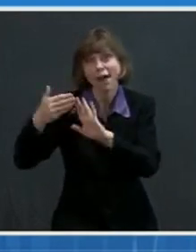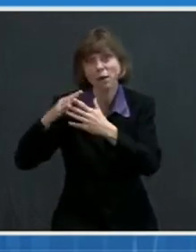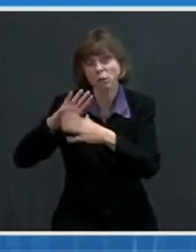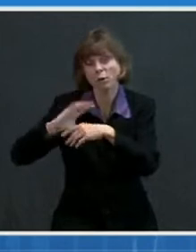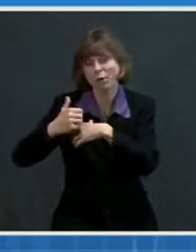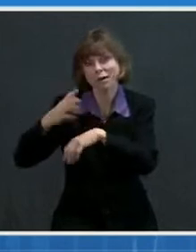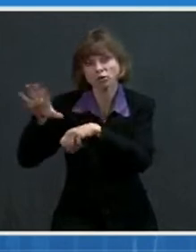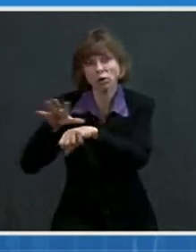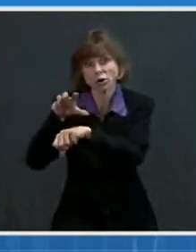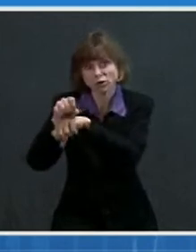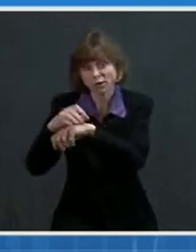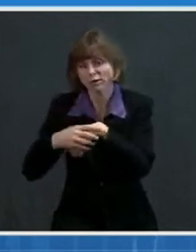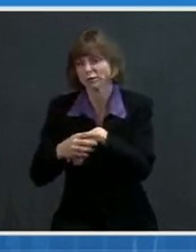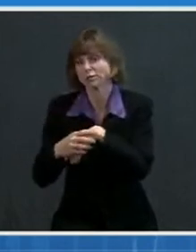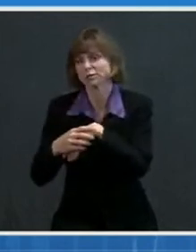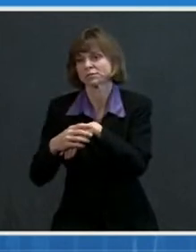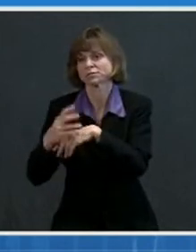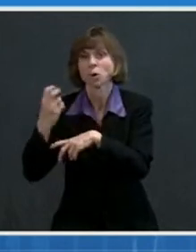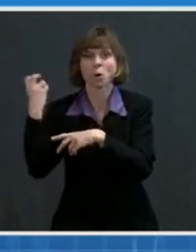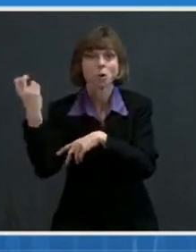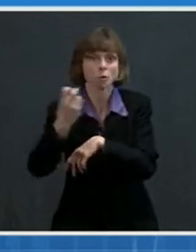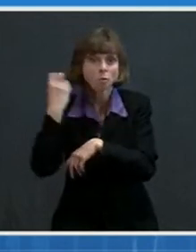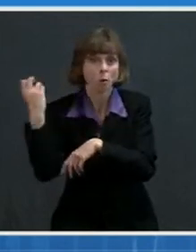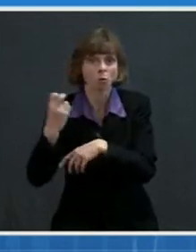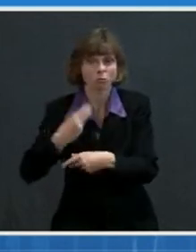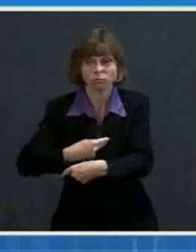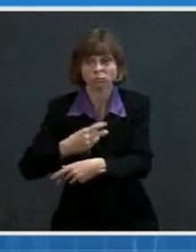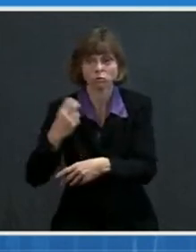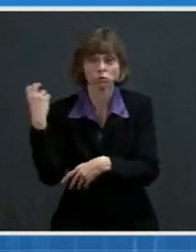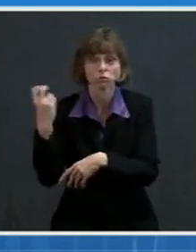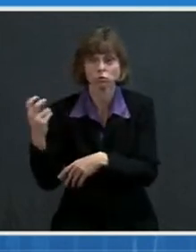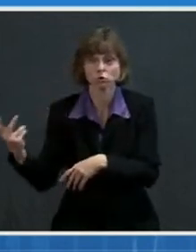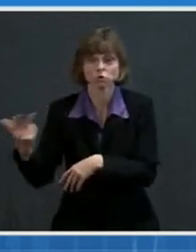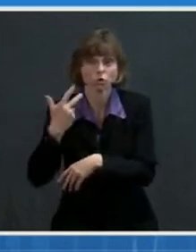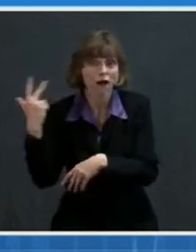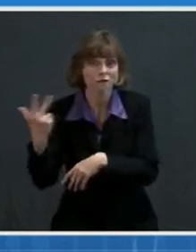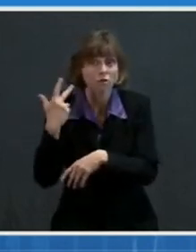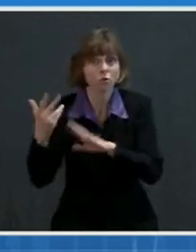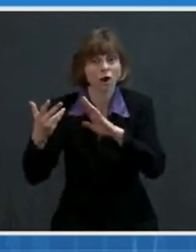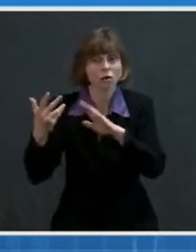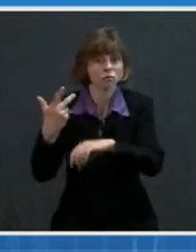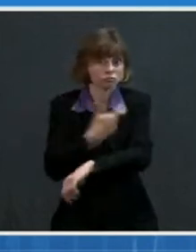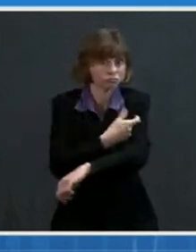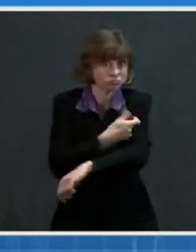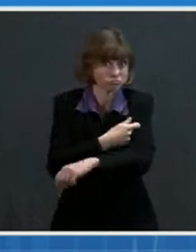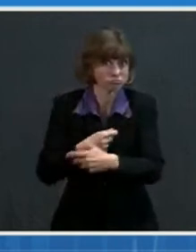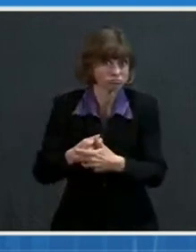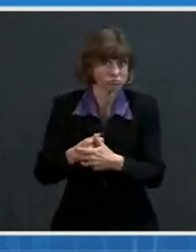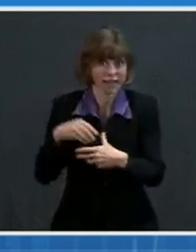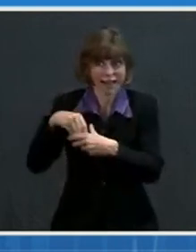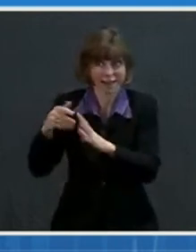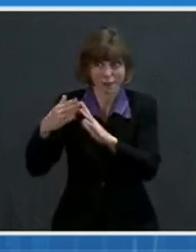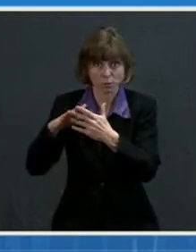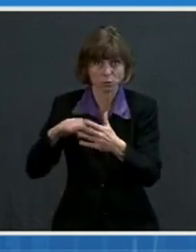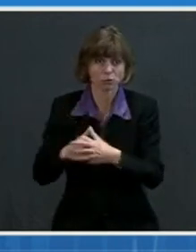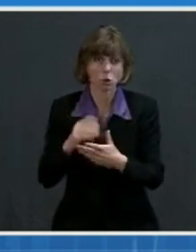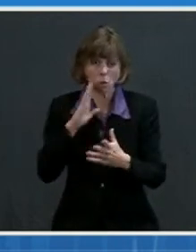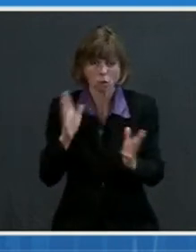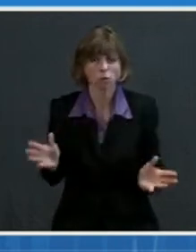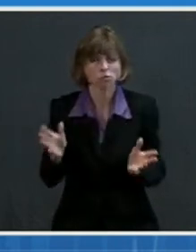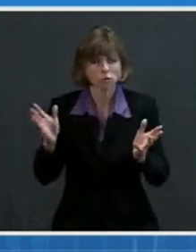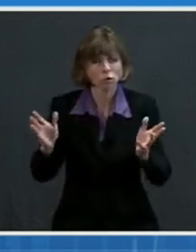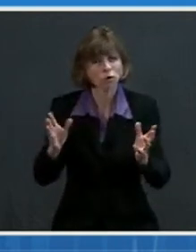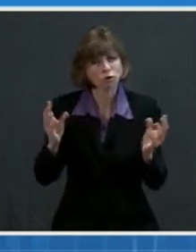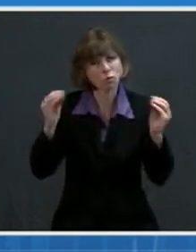alongside mobile vaccination units to help vaccinate surrounding communities. So we're going to keep pushing to launch more and more of these sites